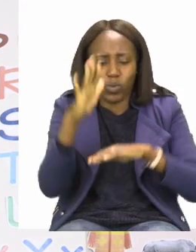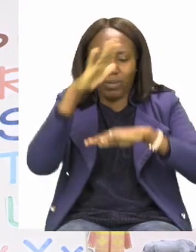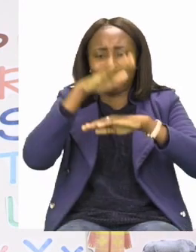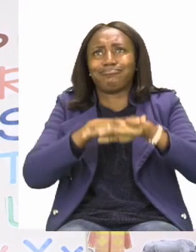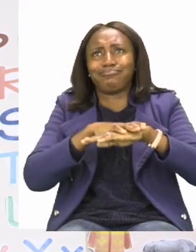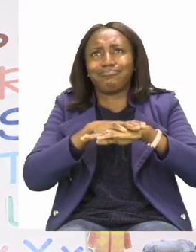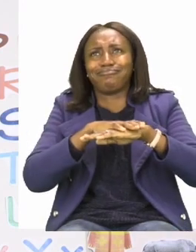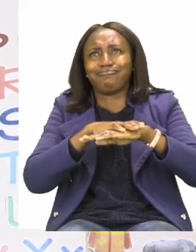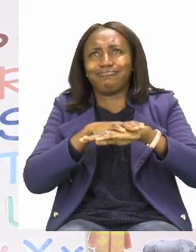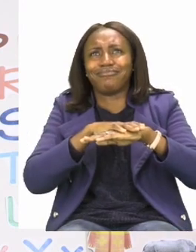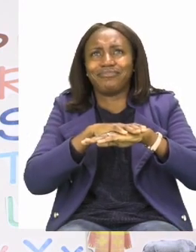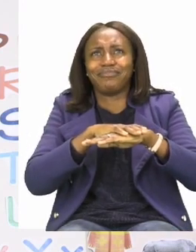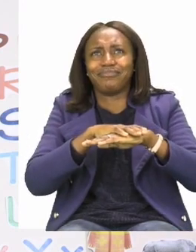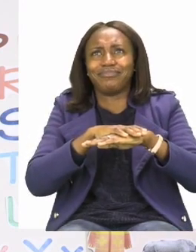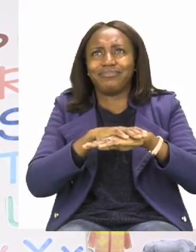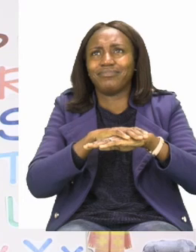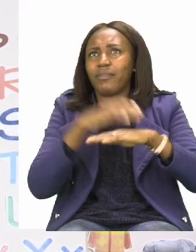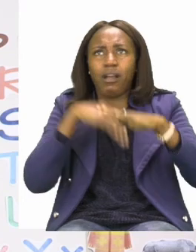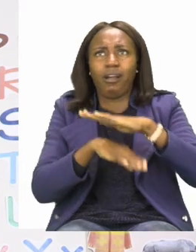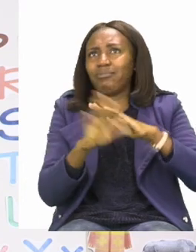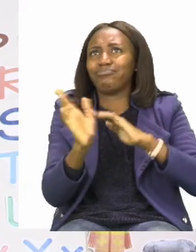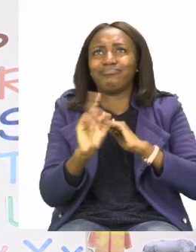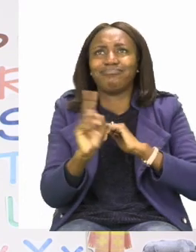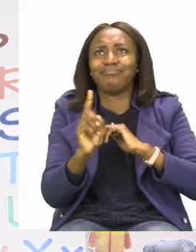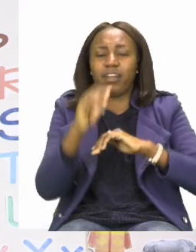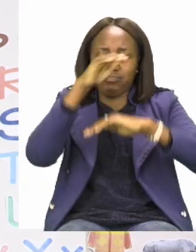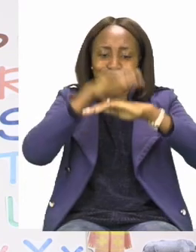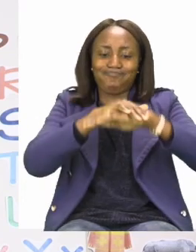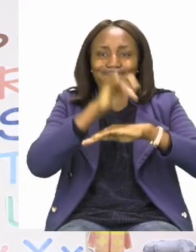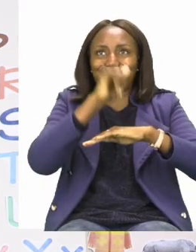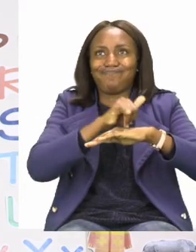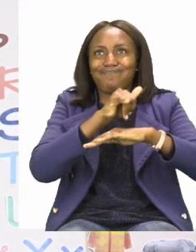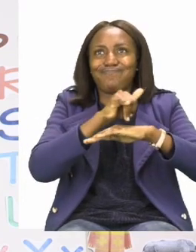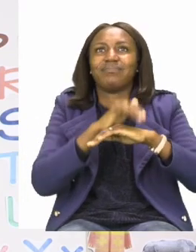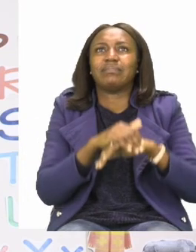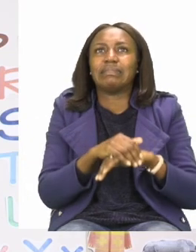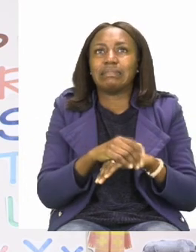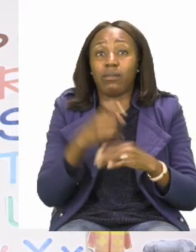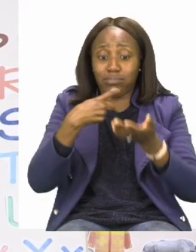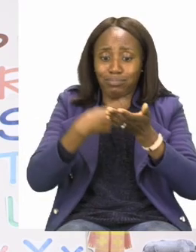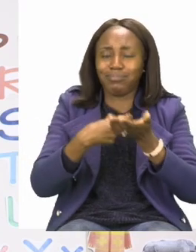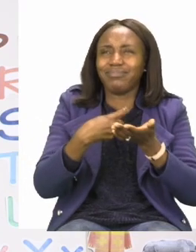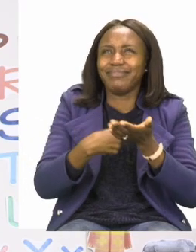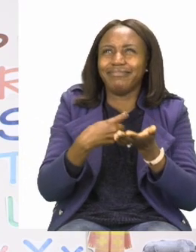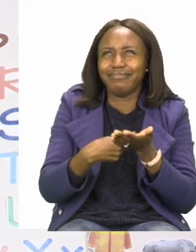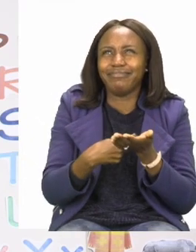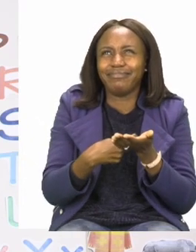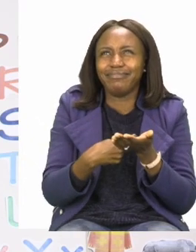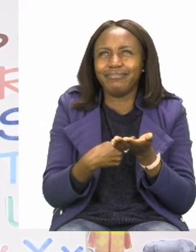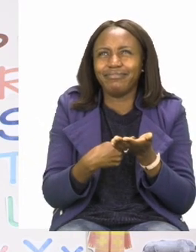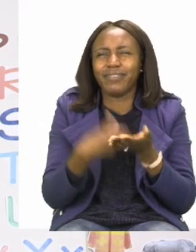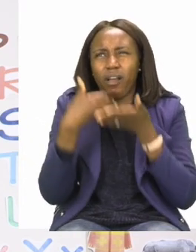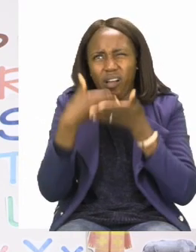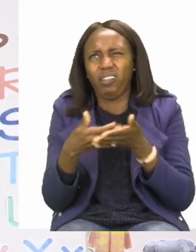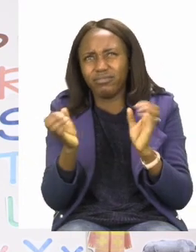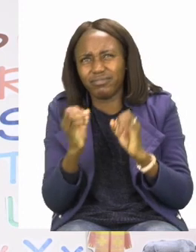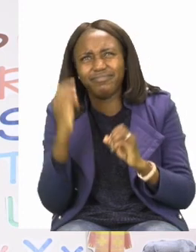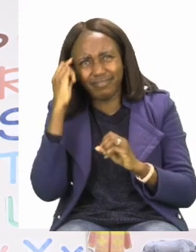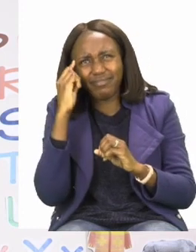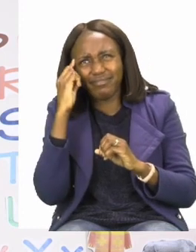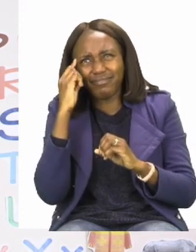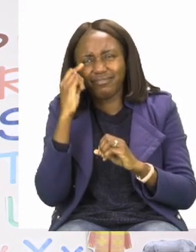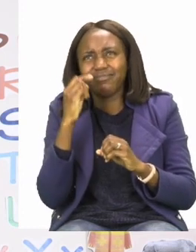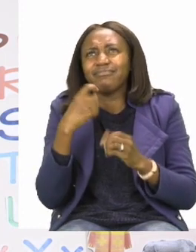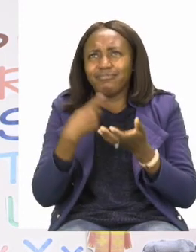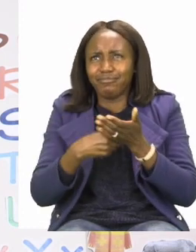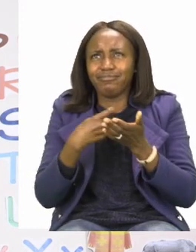think apples float. I think And then we have a spoon. Now spoons are not that heavy. So I think a spoon